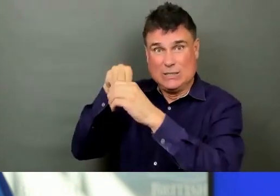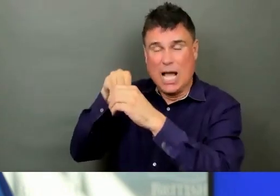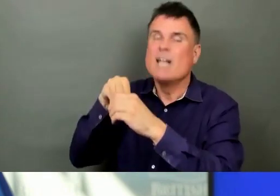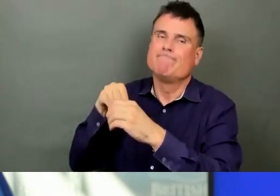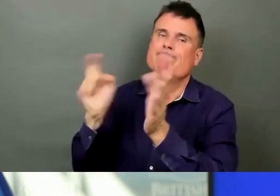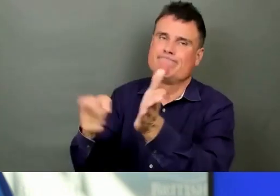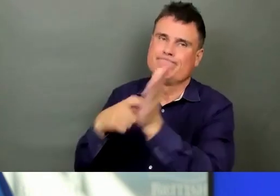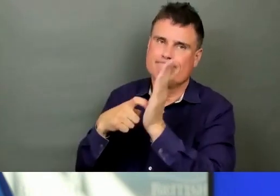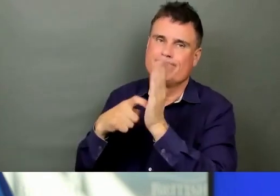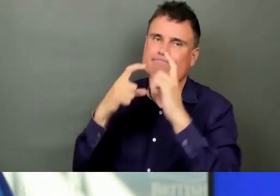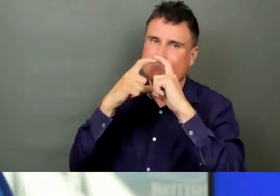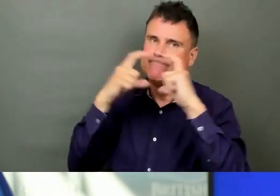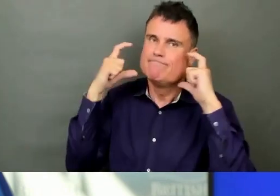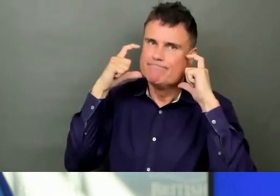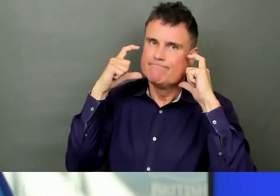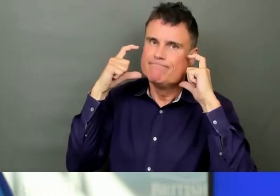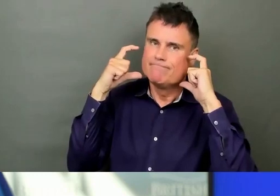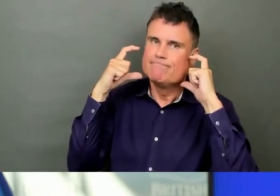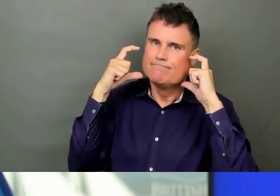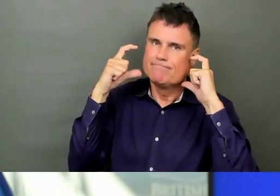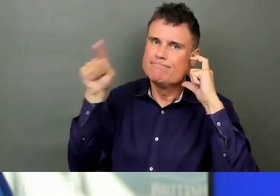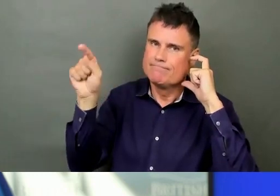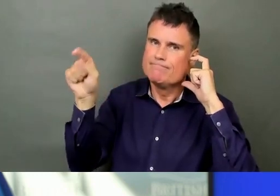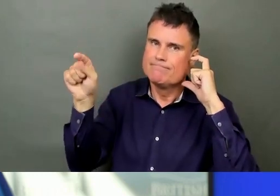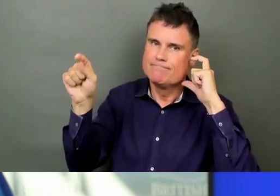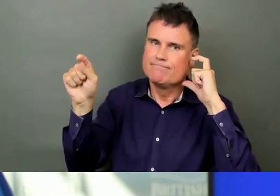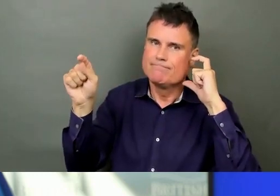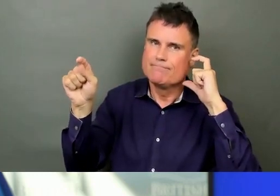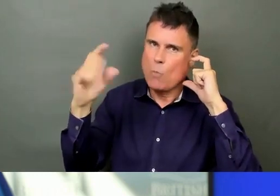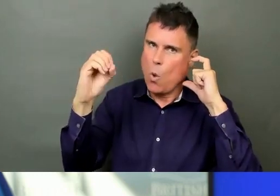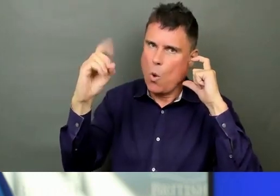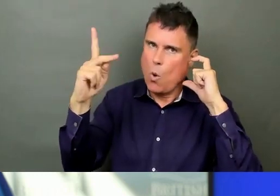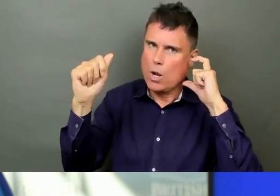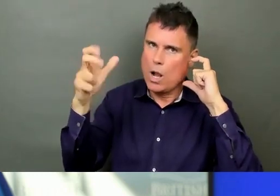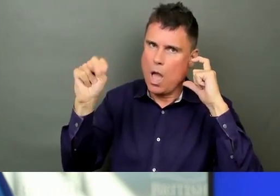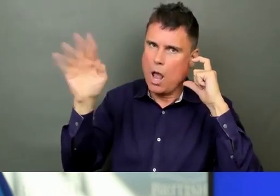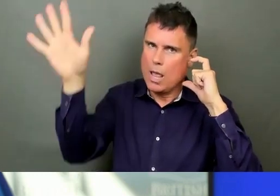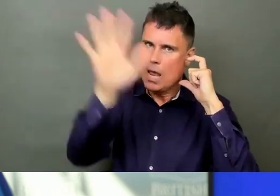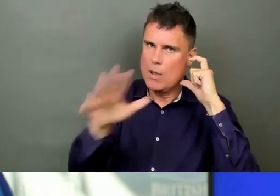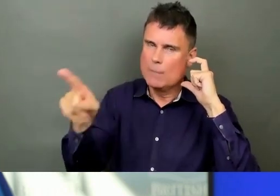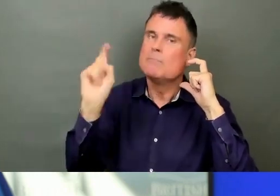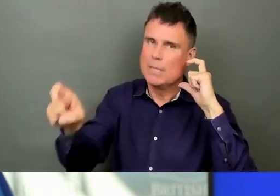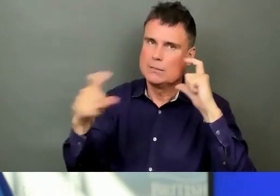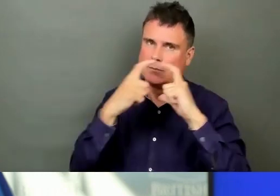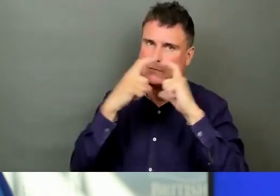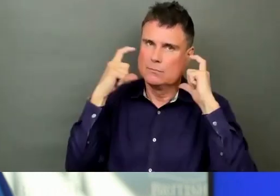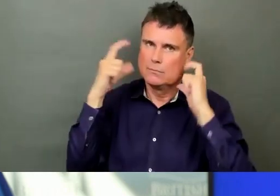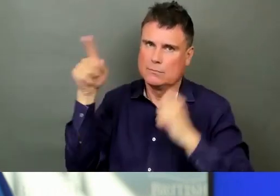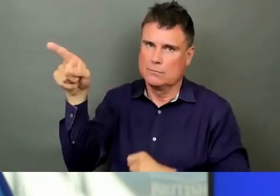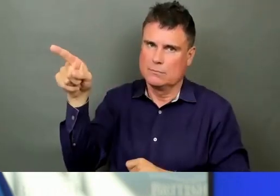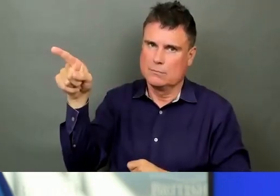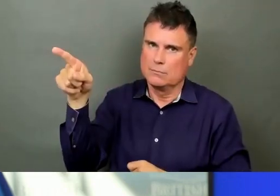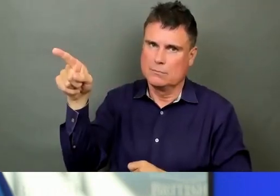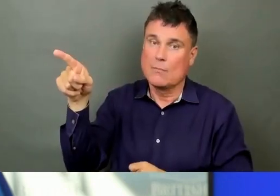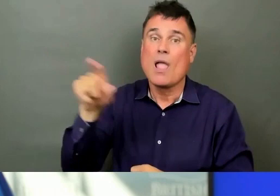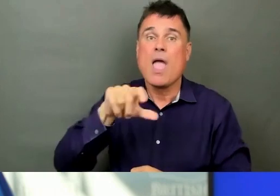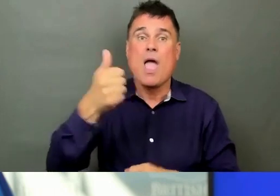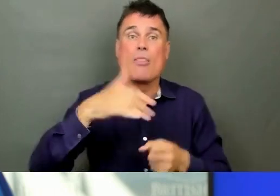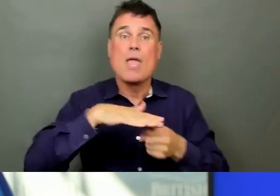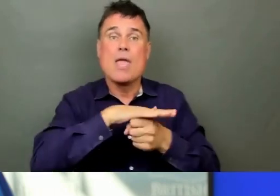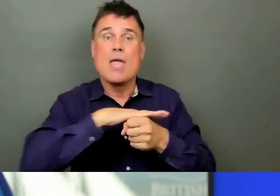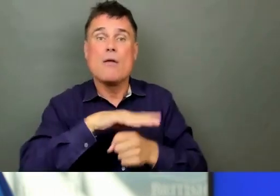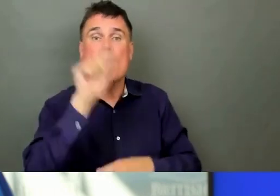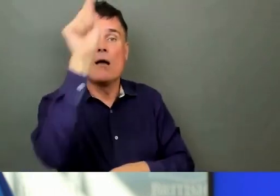in, of the central Okanagan, this thing that issues come from elsewhere. as you know, in the central Okanagan, overall,